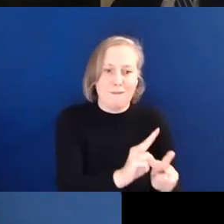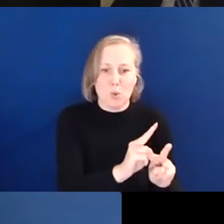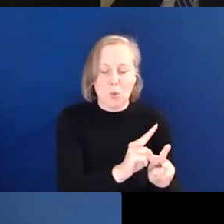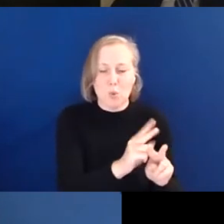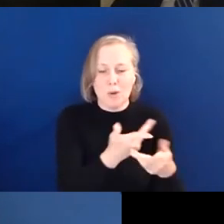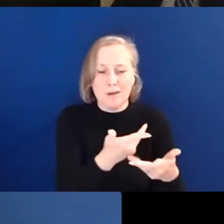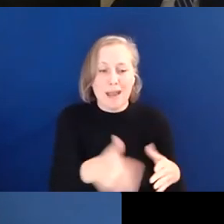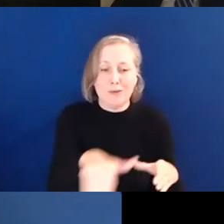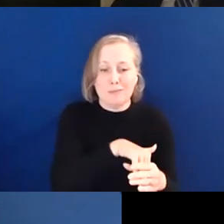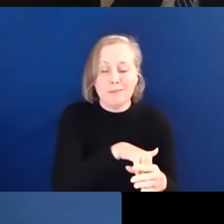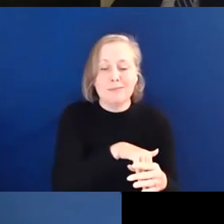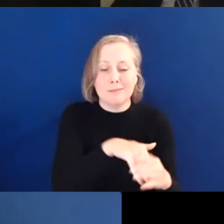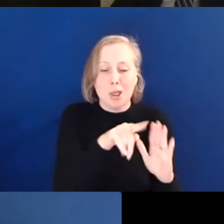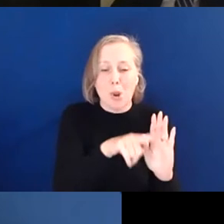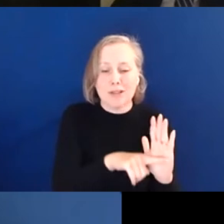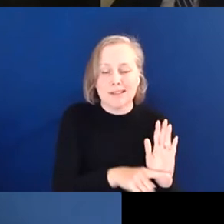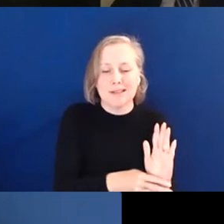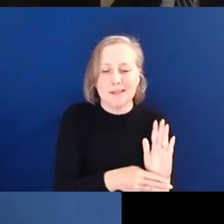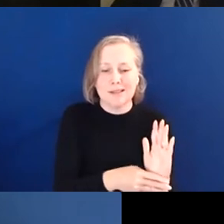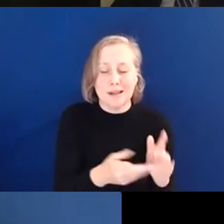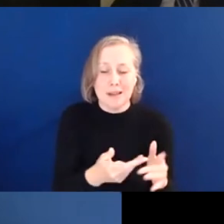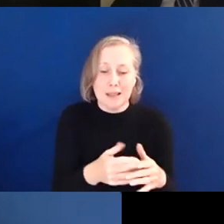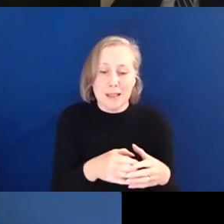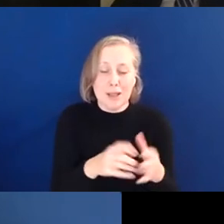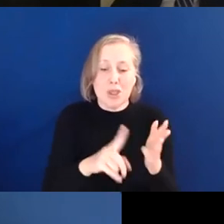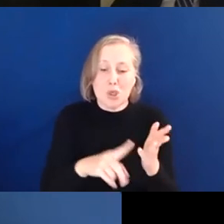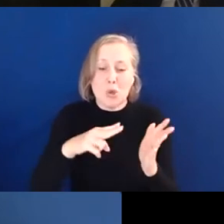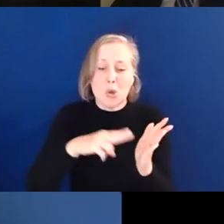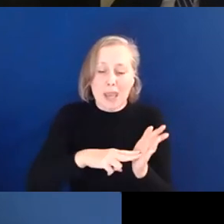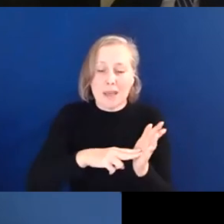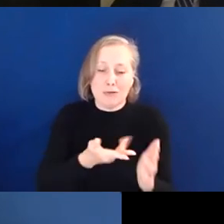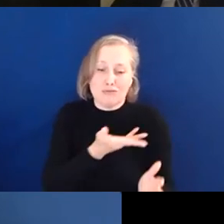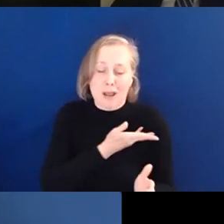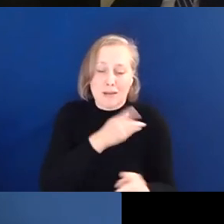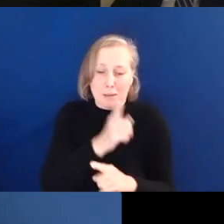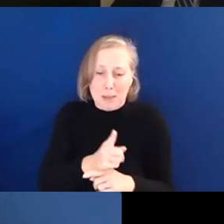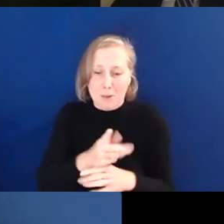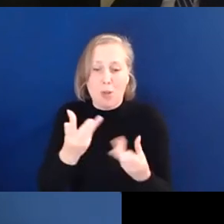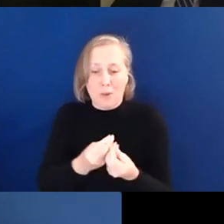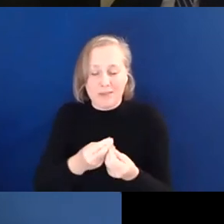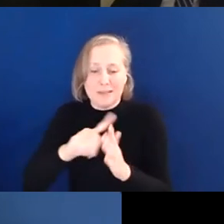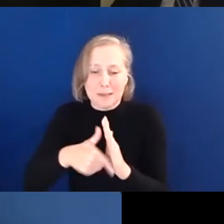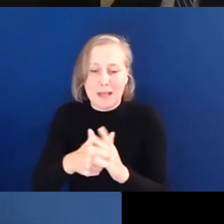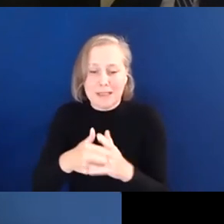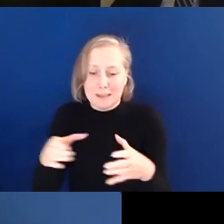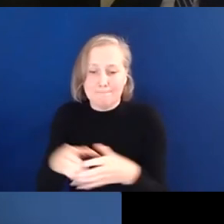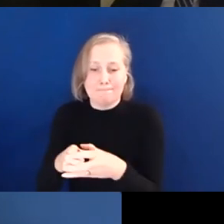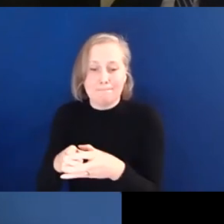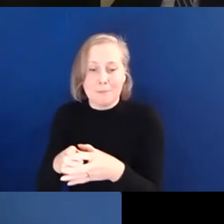activities. It is present to many United Nations Convention on the Rights of People with Disabilities, that the